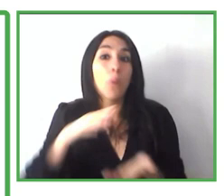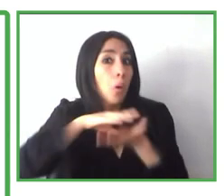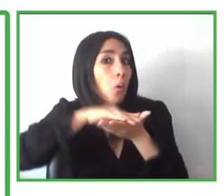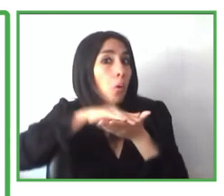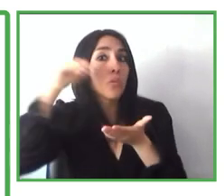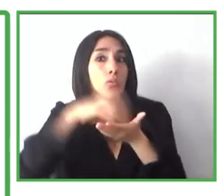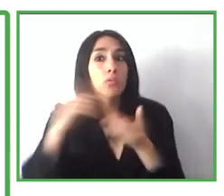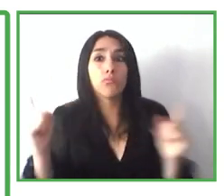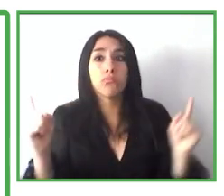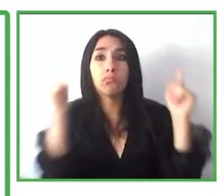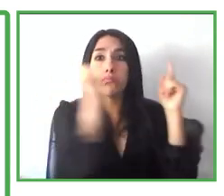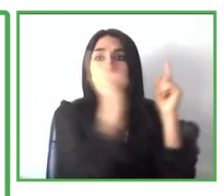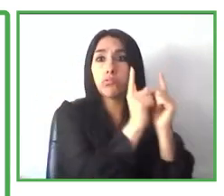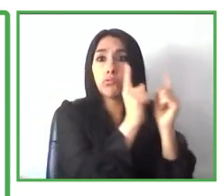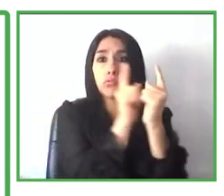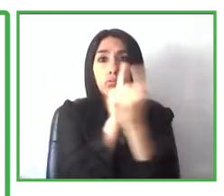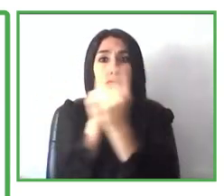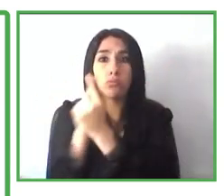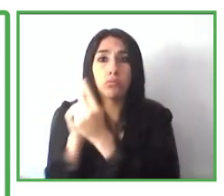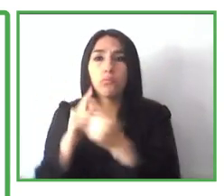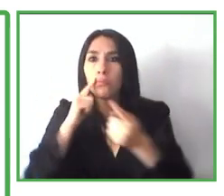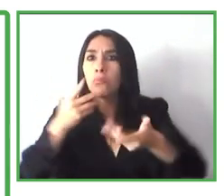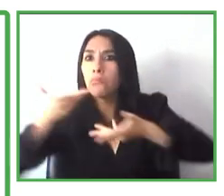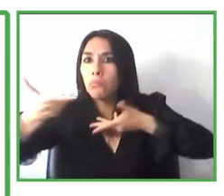with each person without bias.